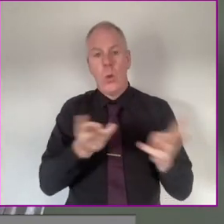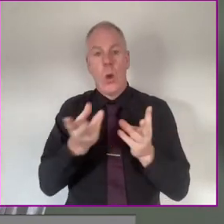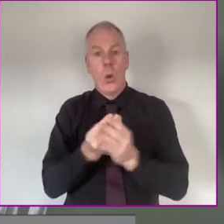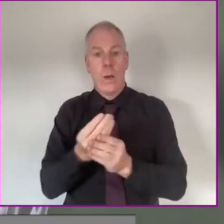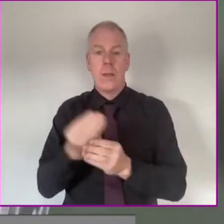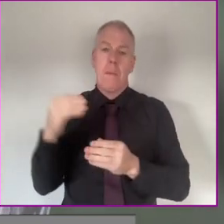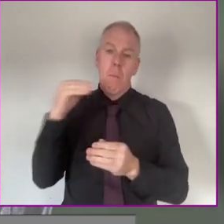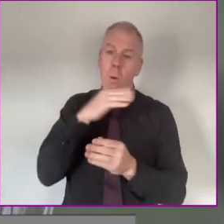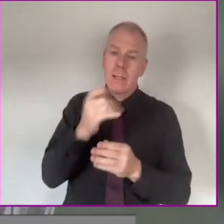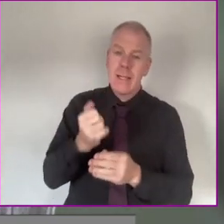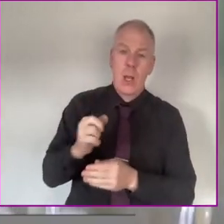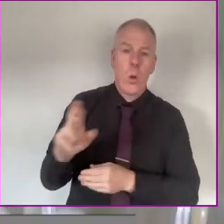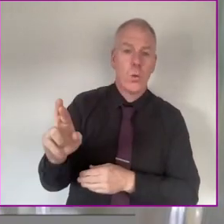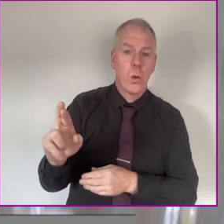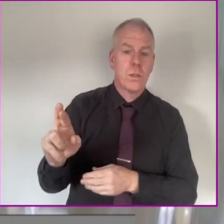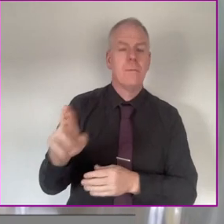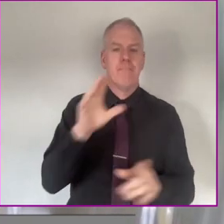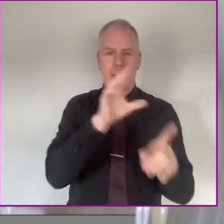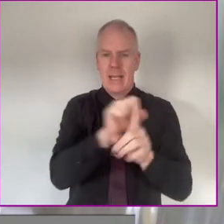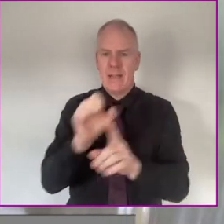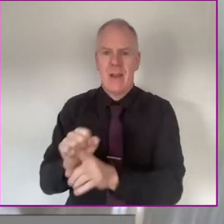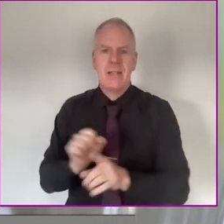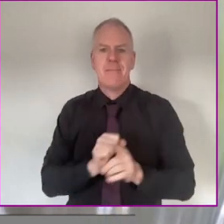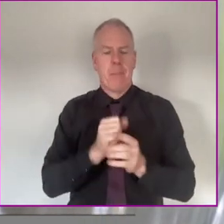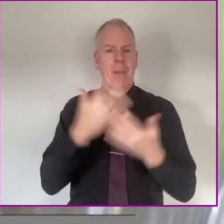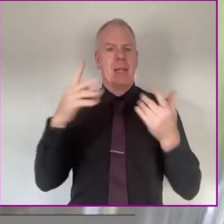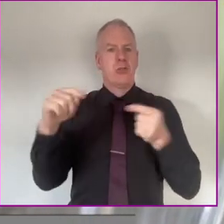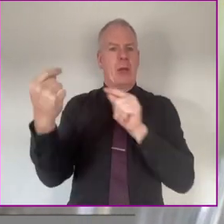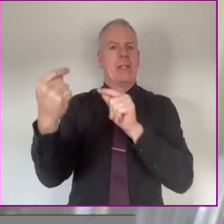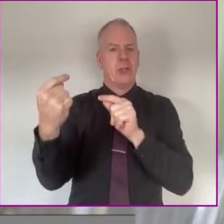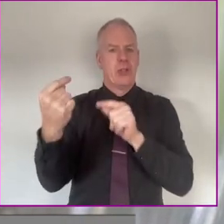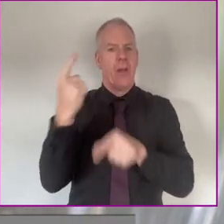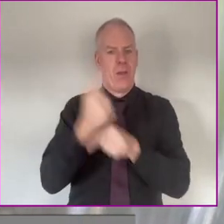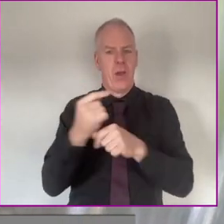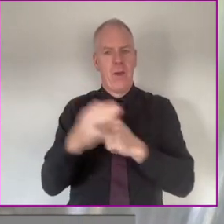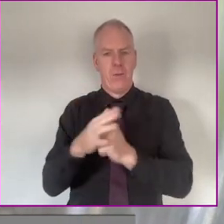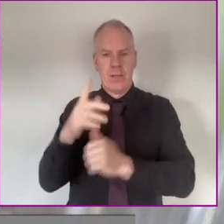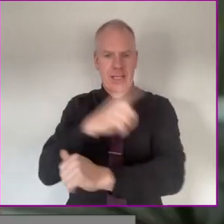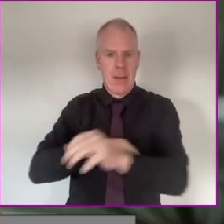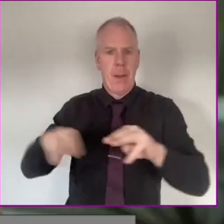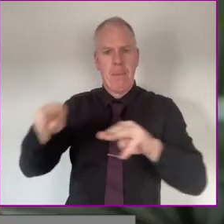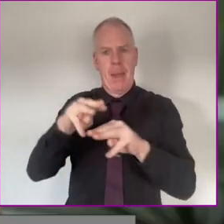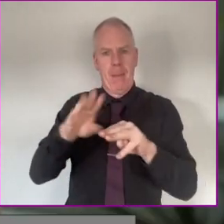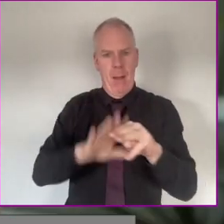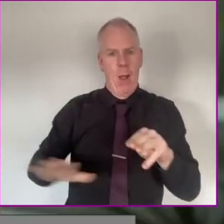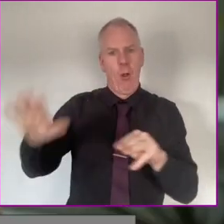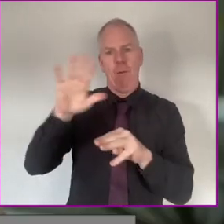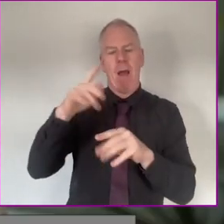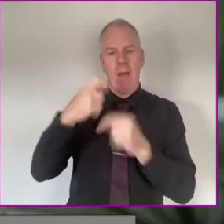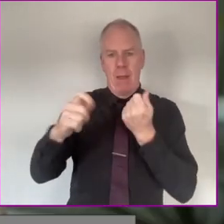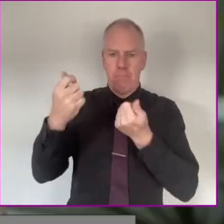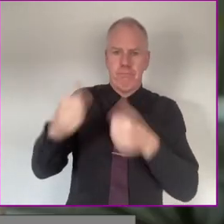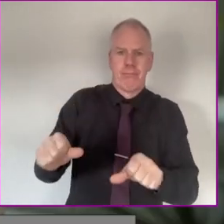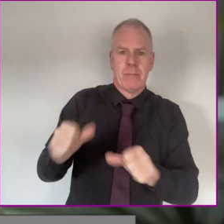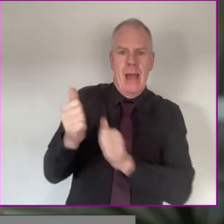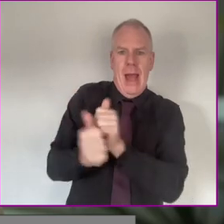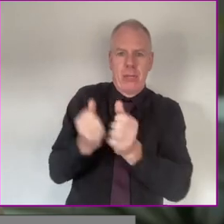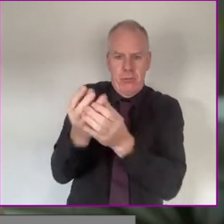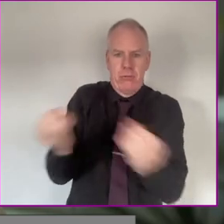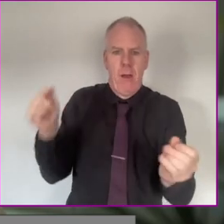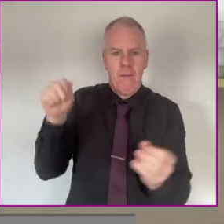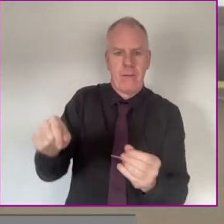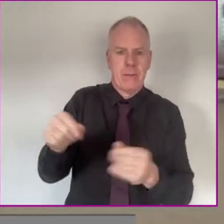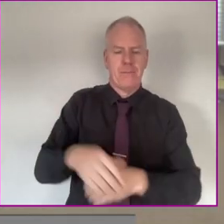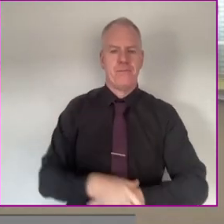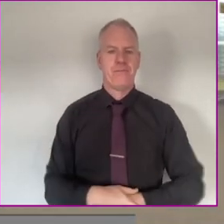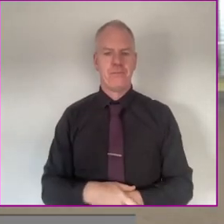Working closely with key stakeholders, we identified the key challenges faced by disabled people and then put in place